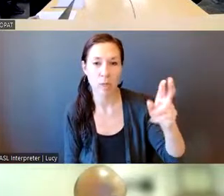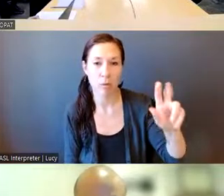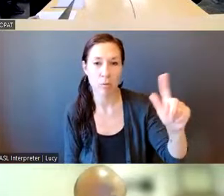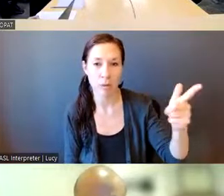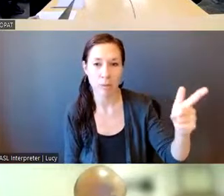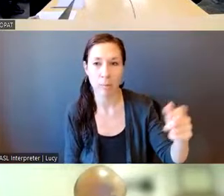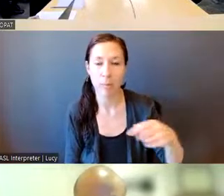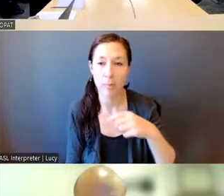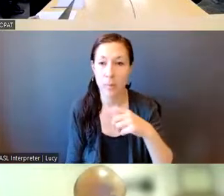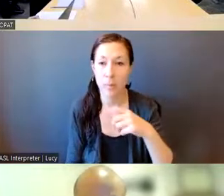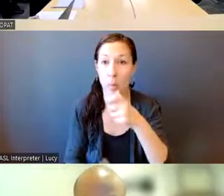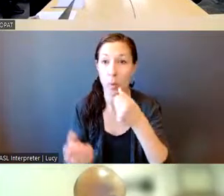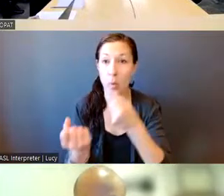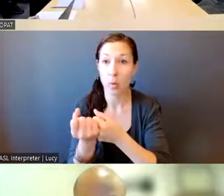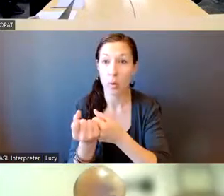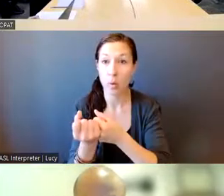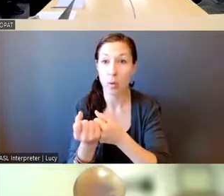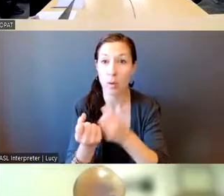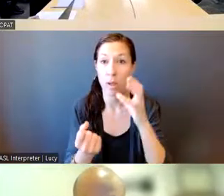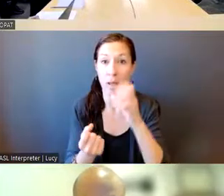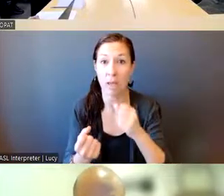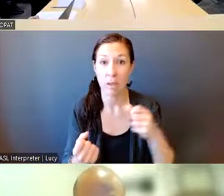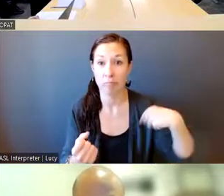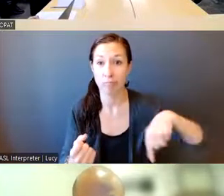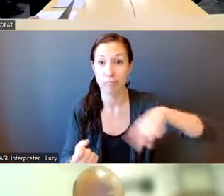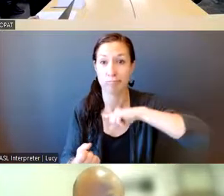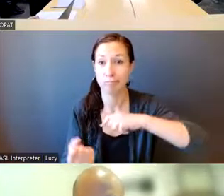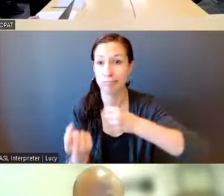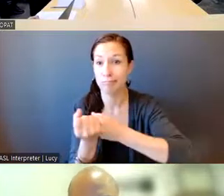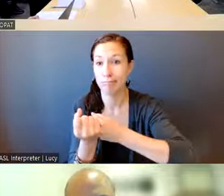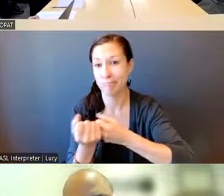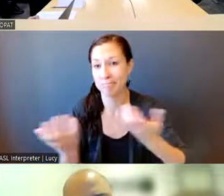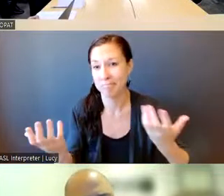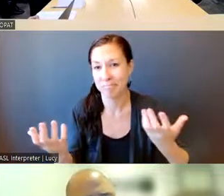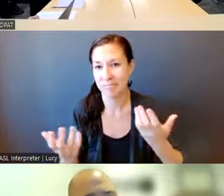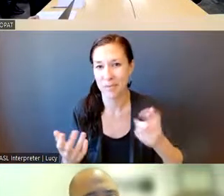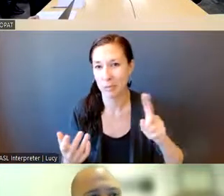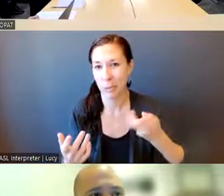All in favor, guess that's all of us. Aye. Aye.